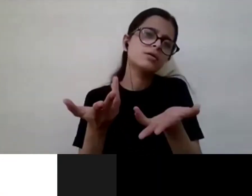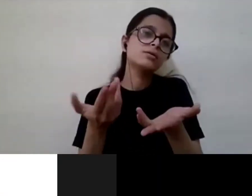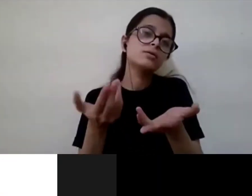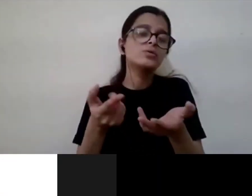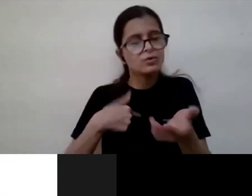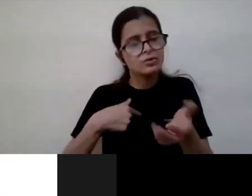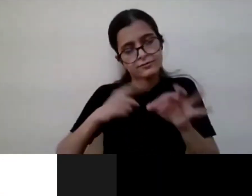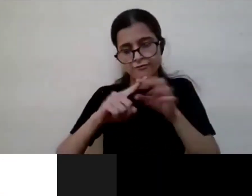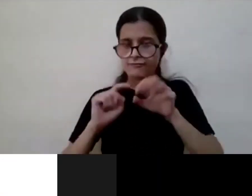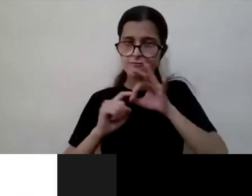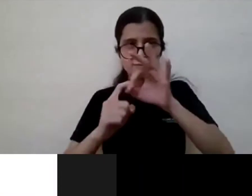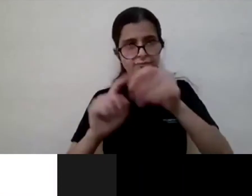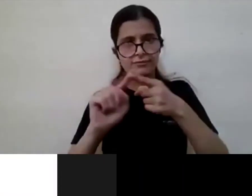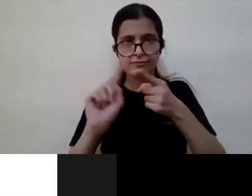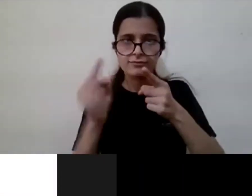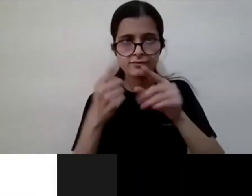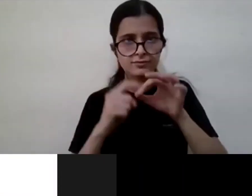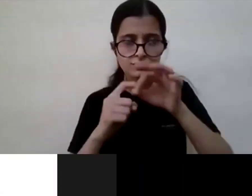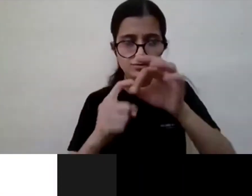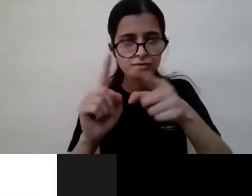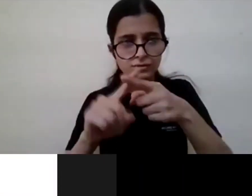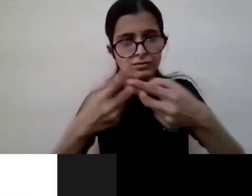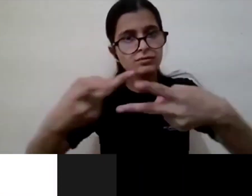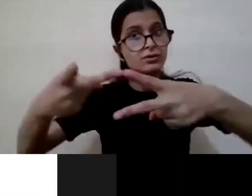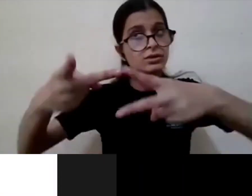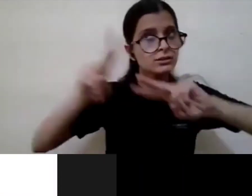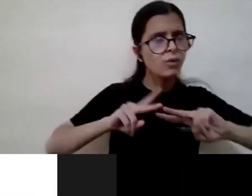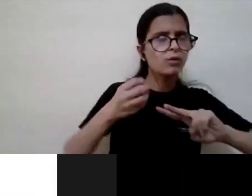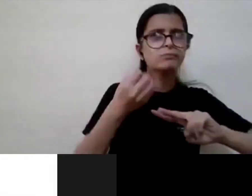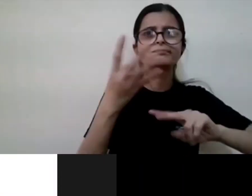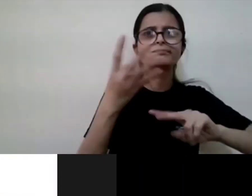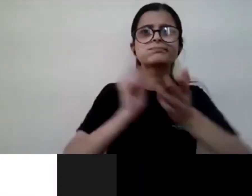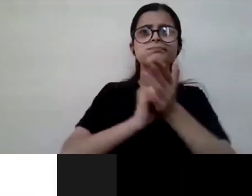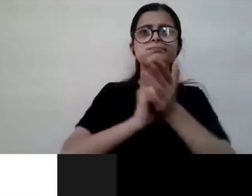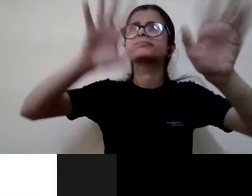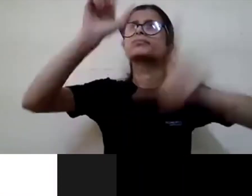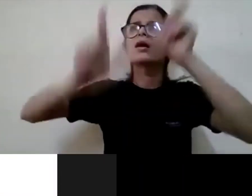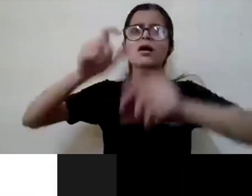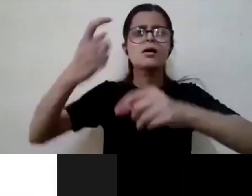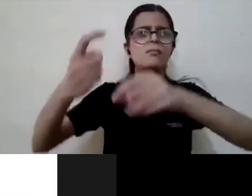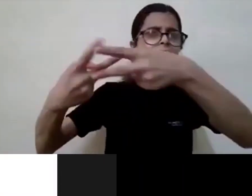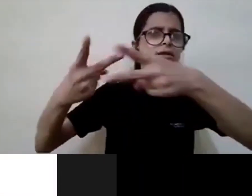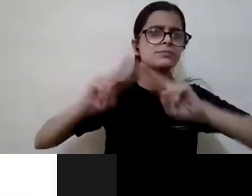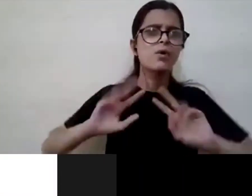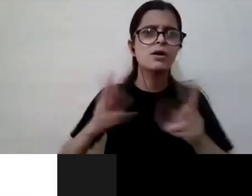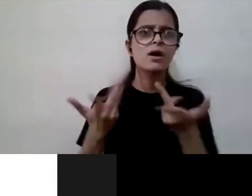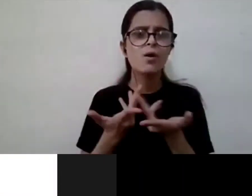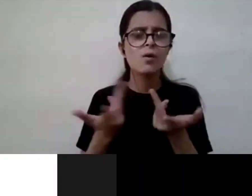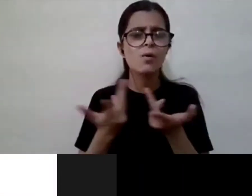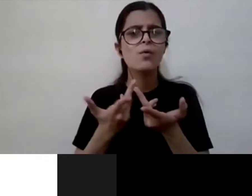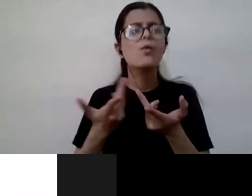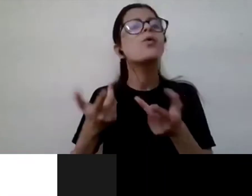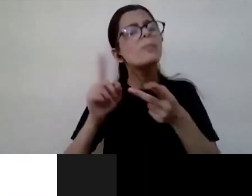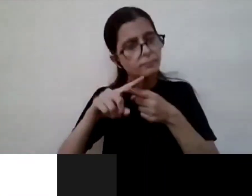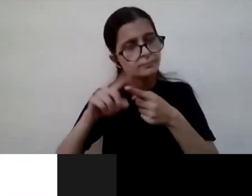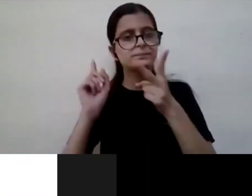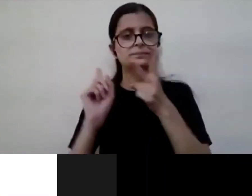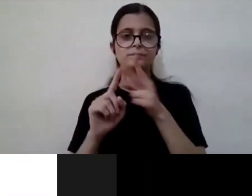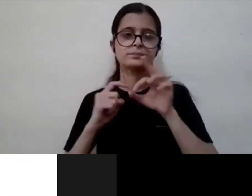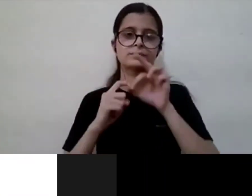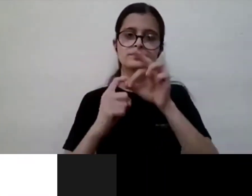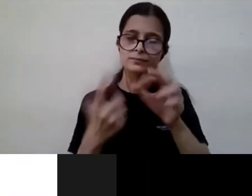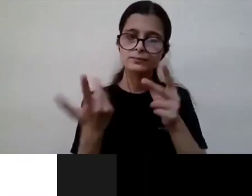this is my first question what respond how much response we are getting and my um second question is that